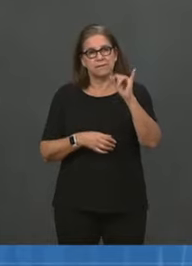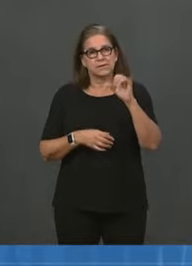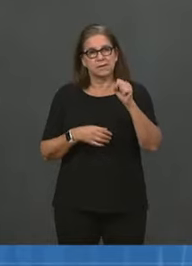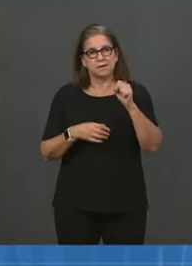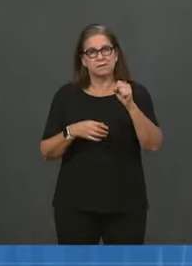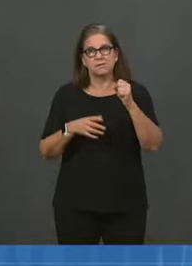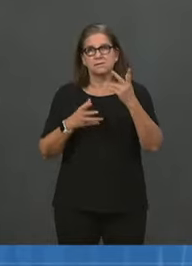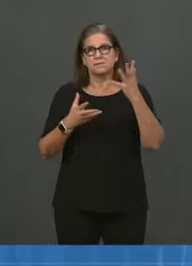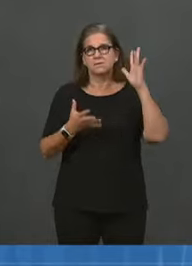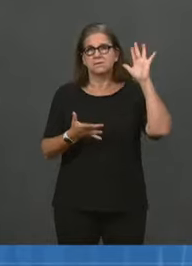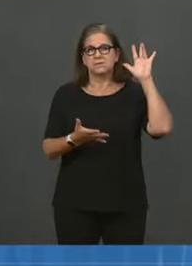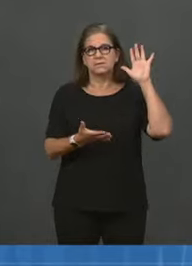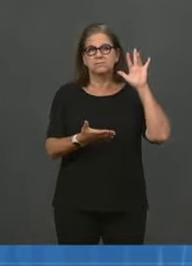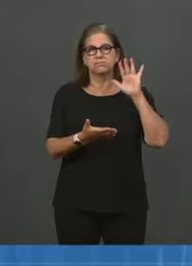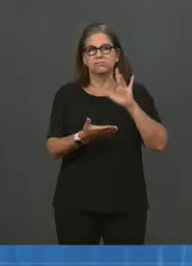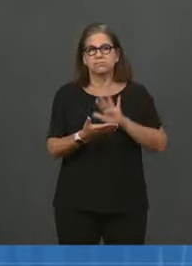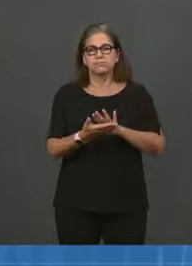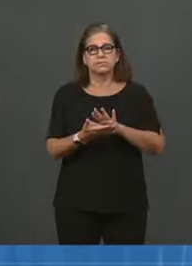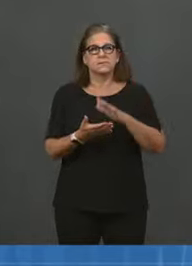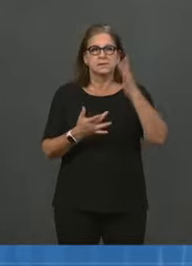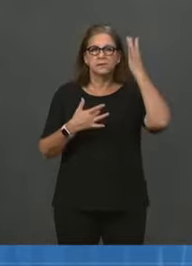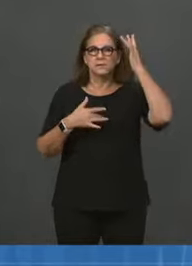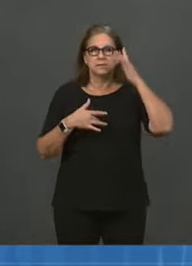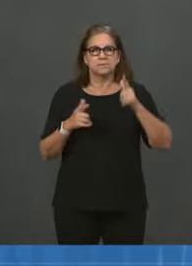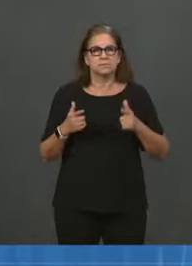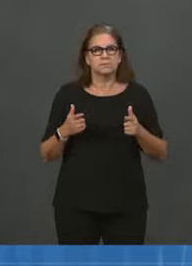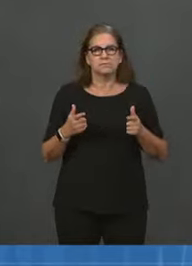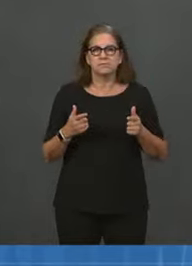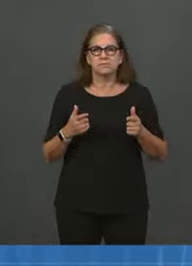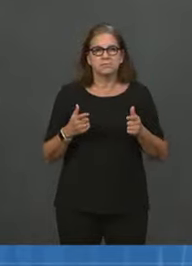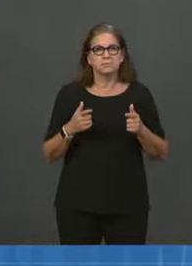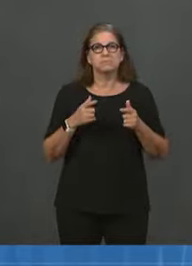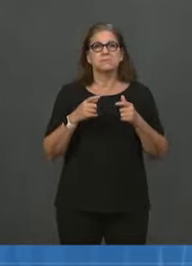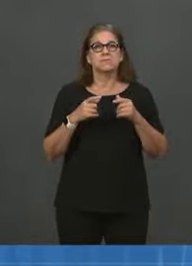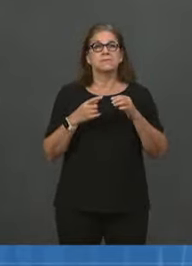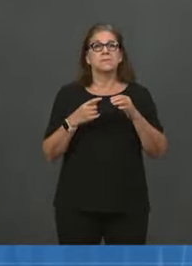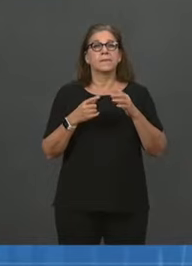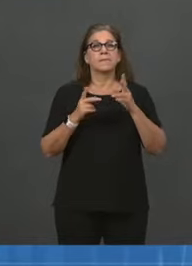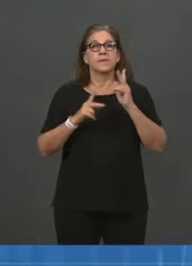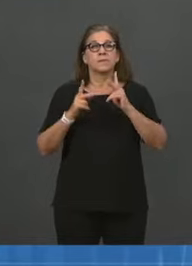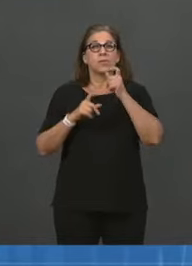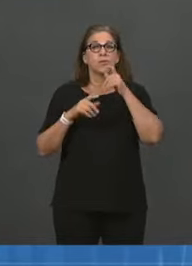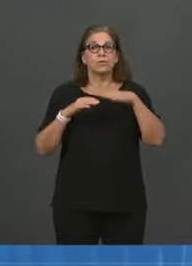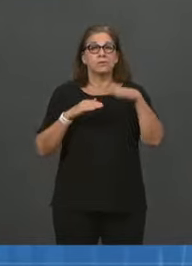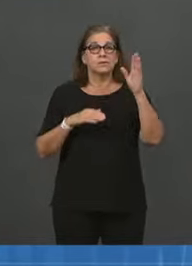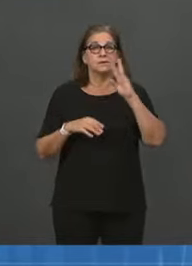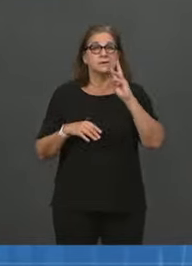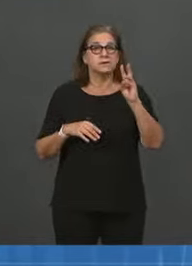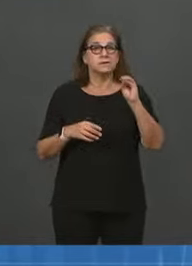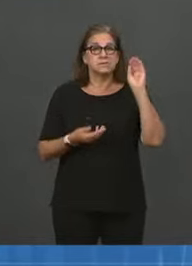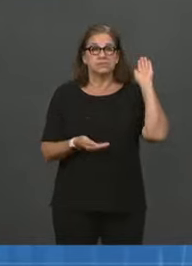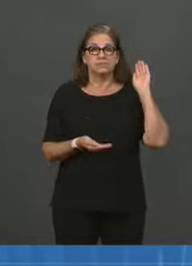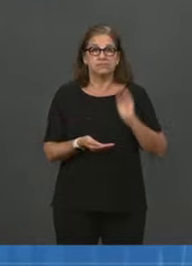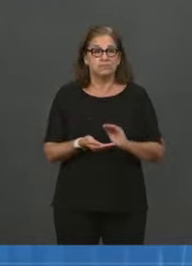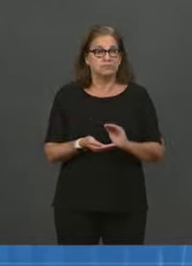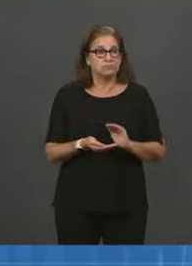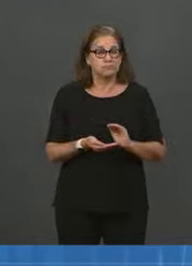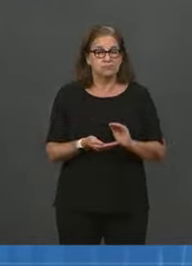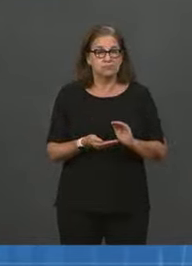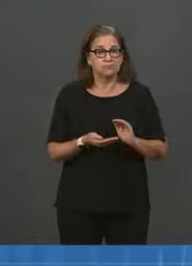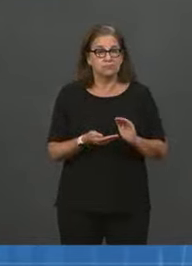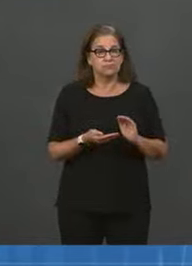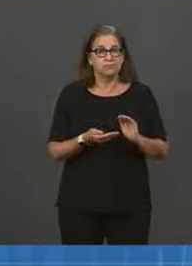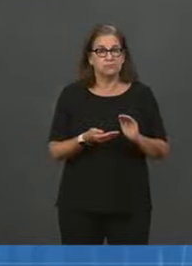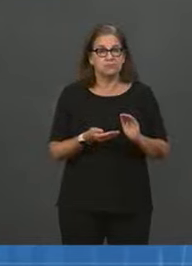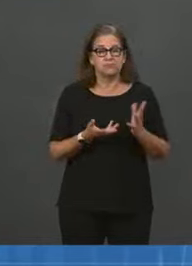than 60 years old and more than a 22-fold lower in incidence of severe disease in younger people